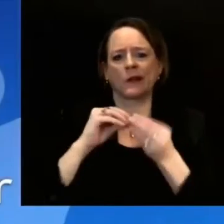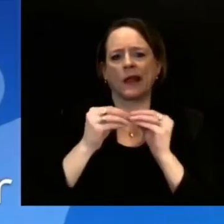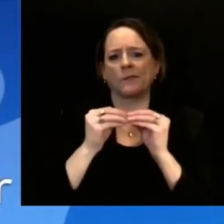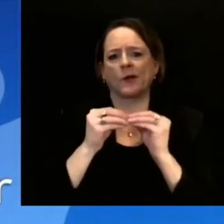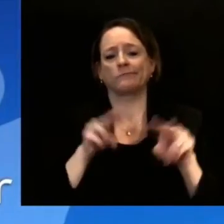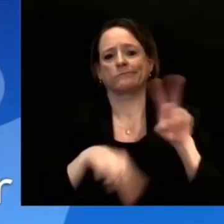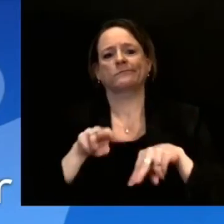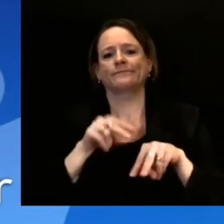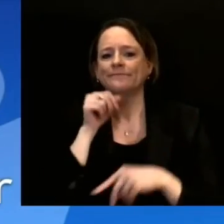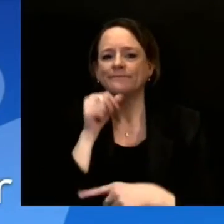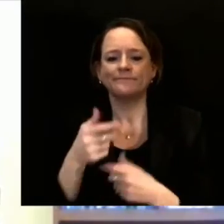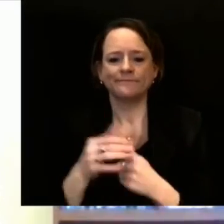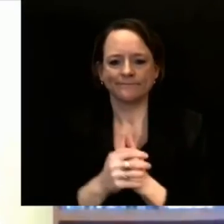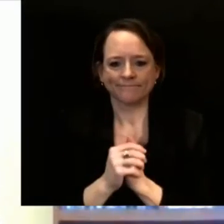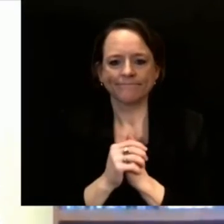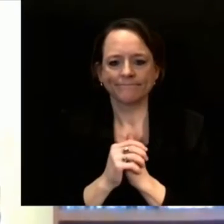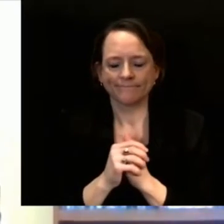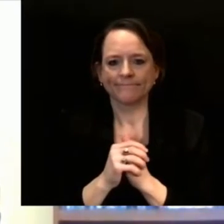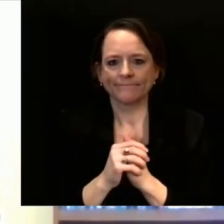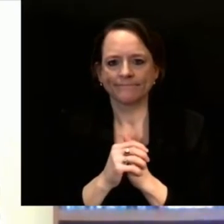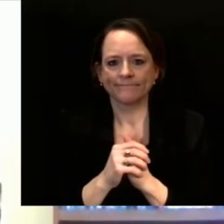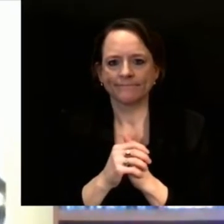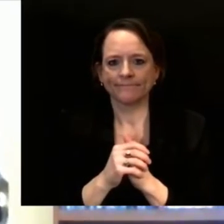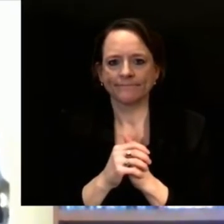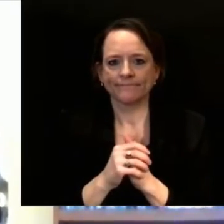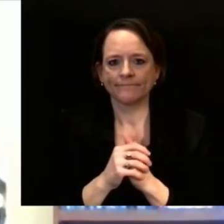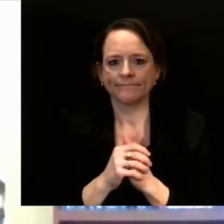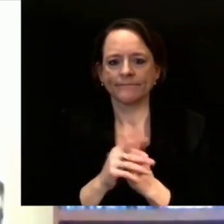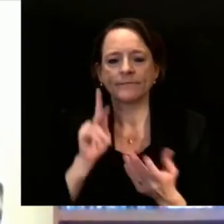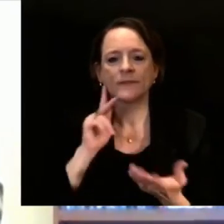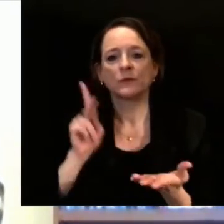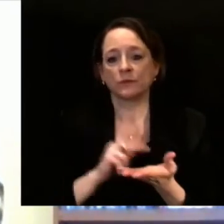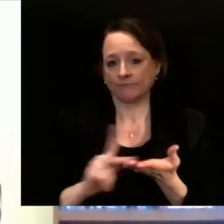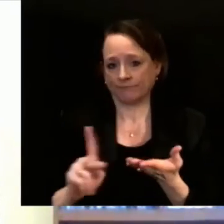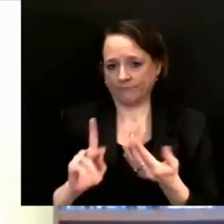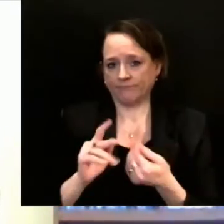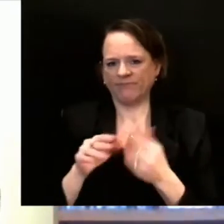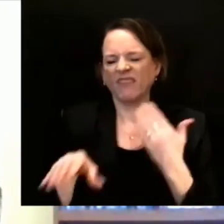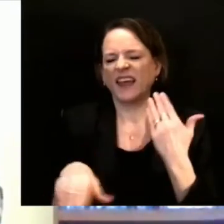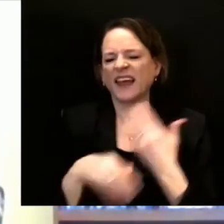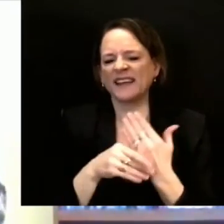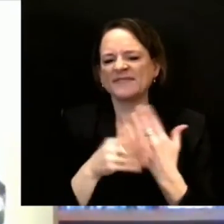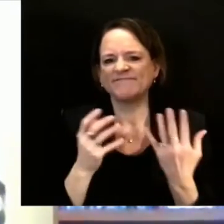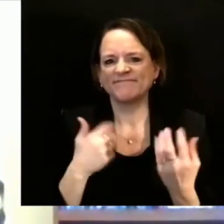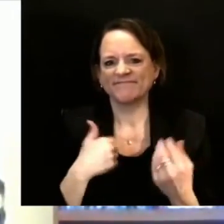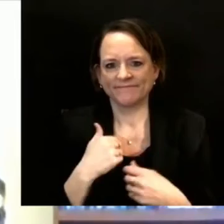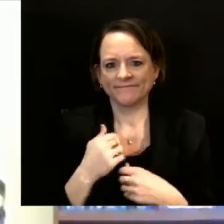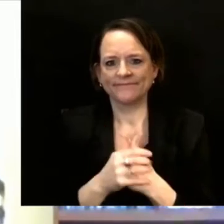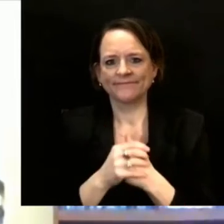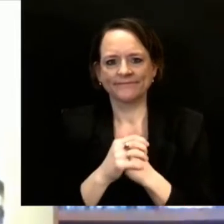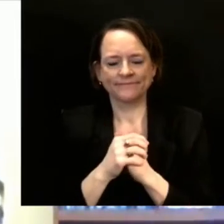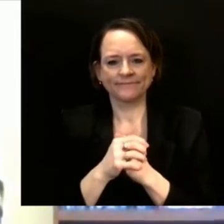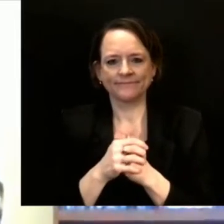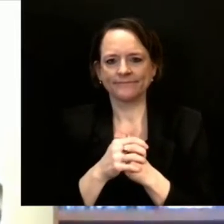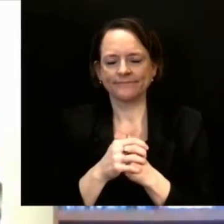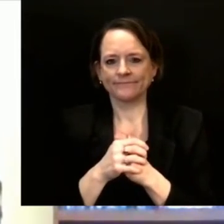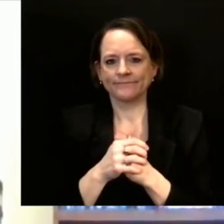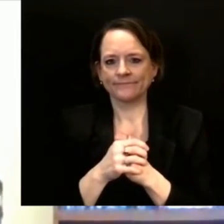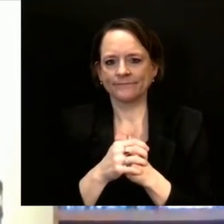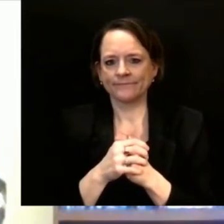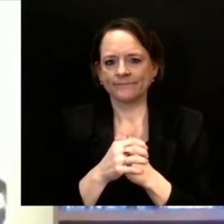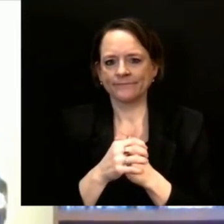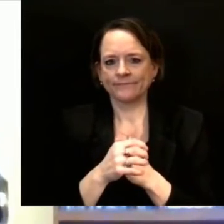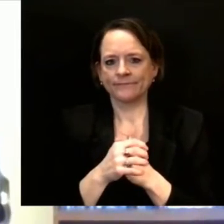One thing I would add to that as well is that it's, you know, for example, healthcare providers are